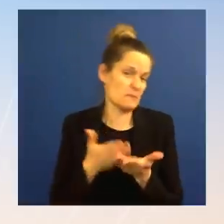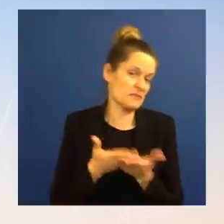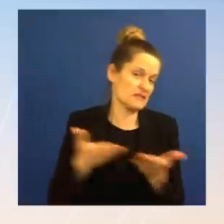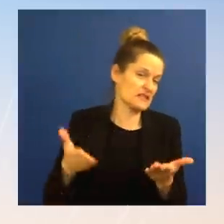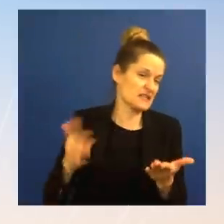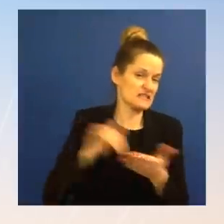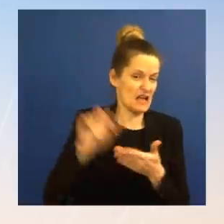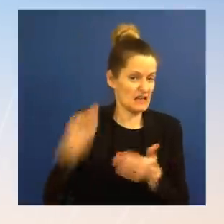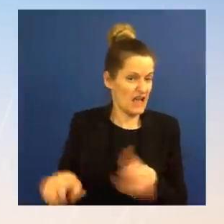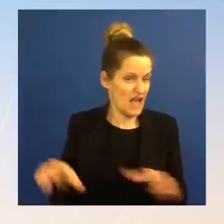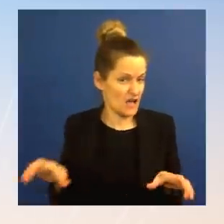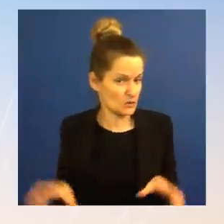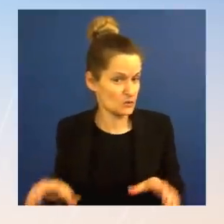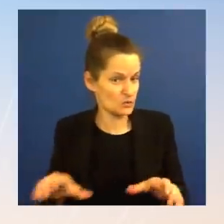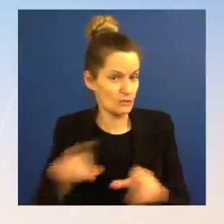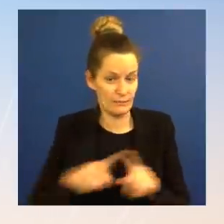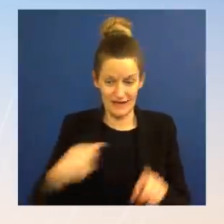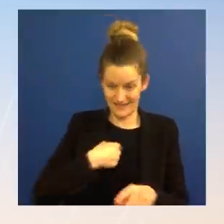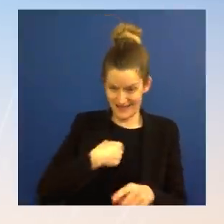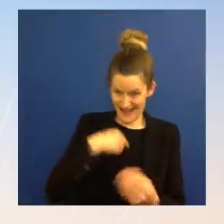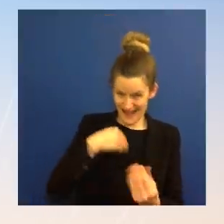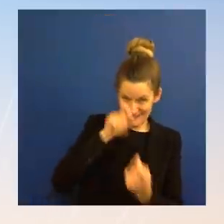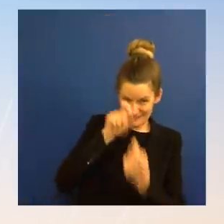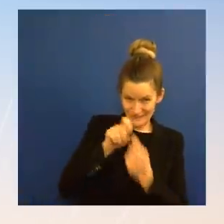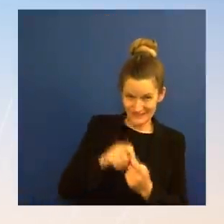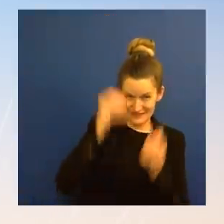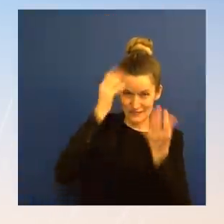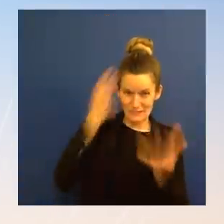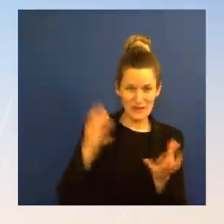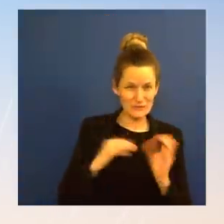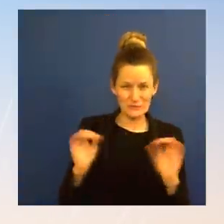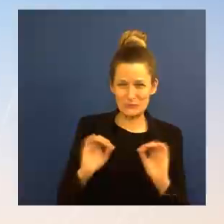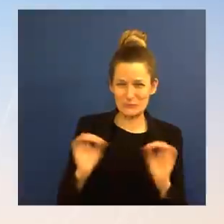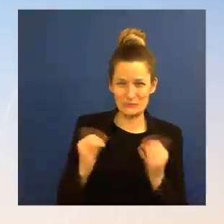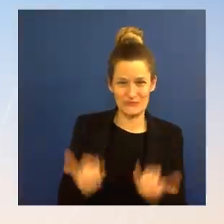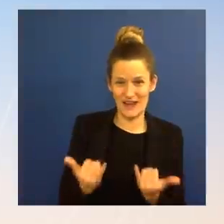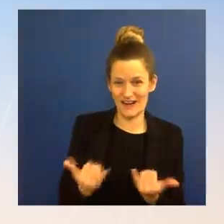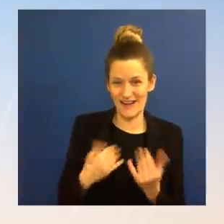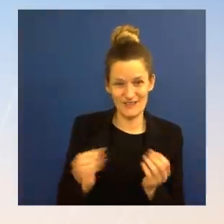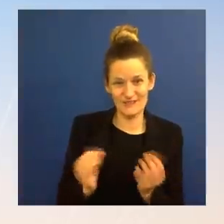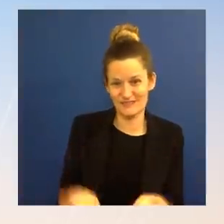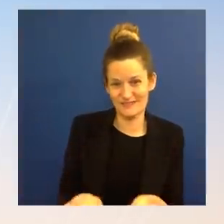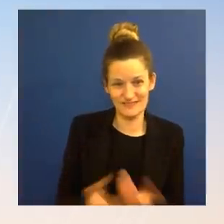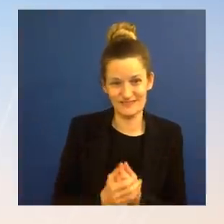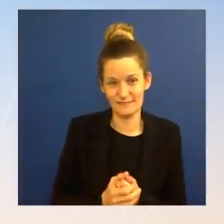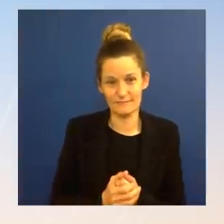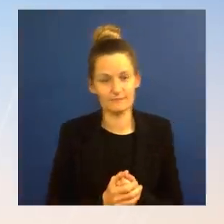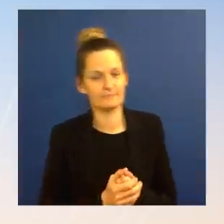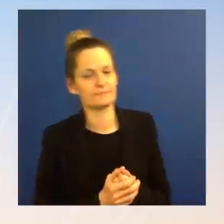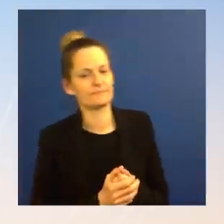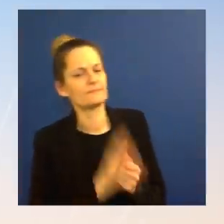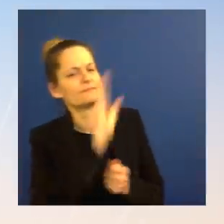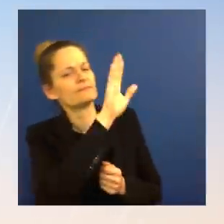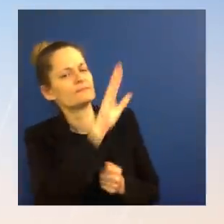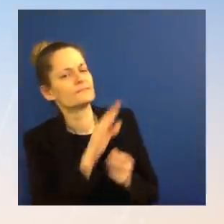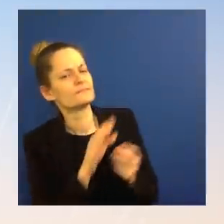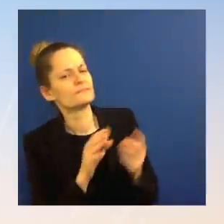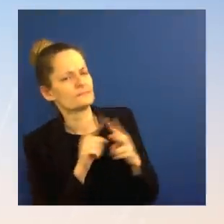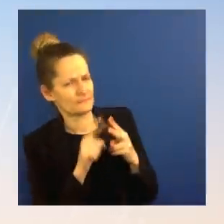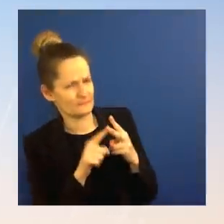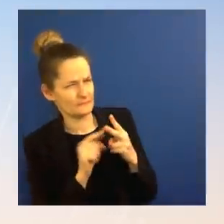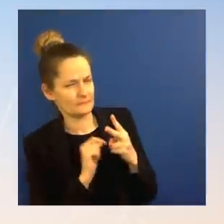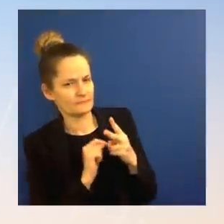ahead. The Thanks, Jen. I have two questions. First, about the Florida bill that just passed, restricting the speaking about